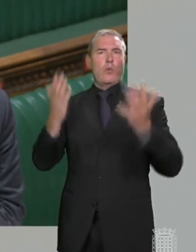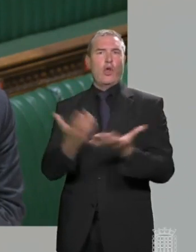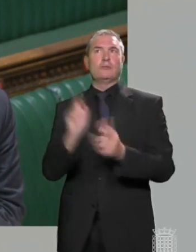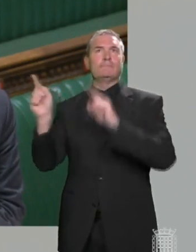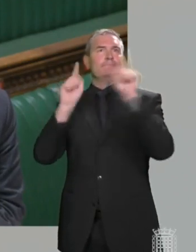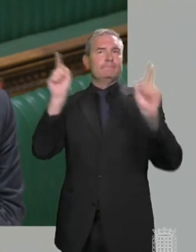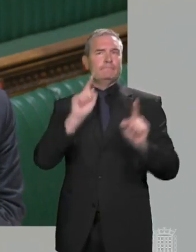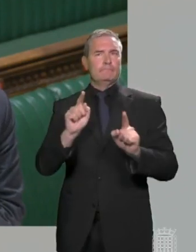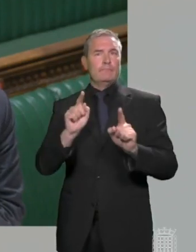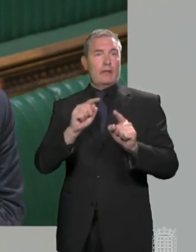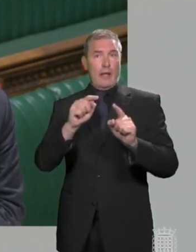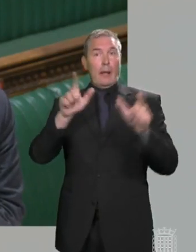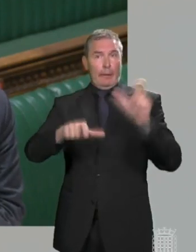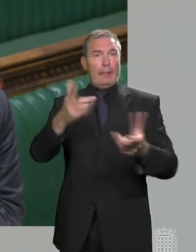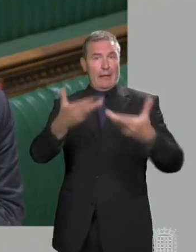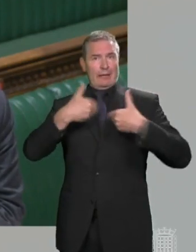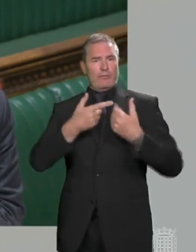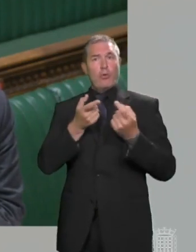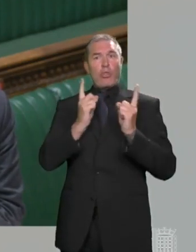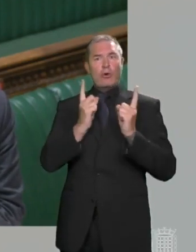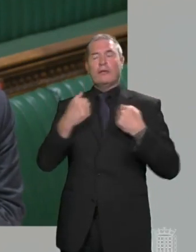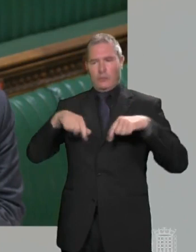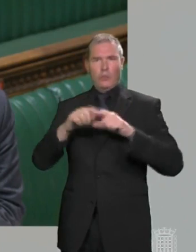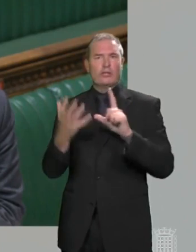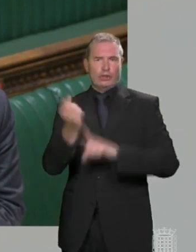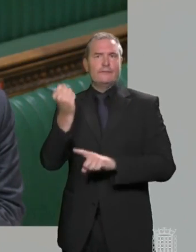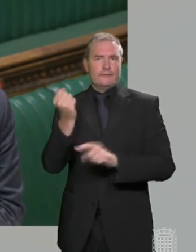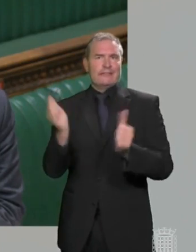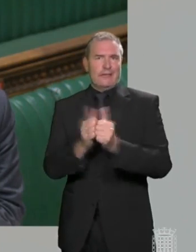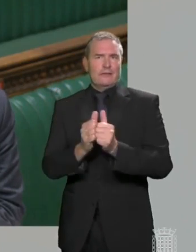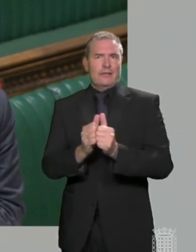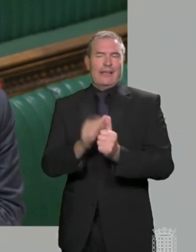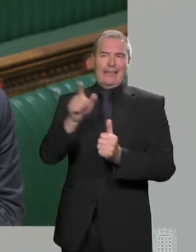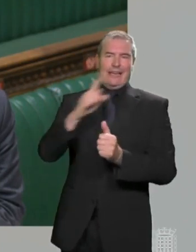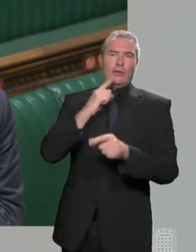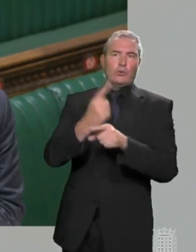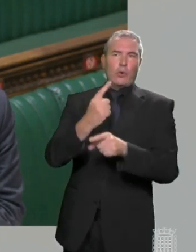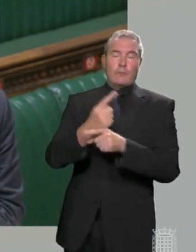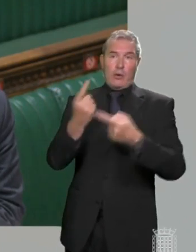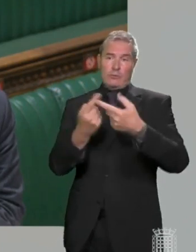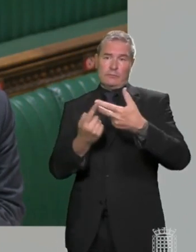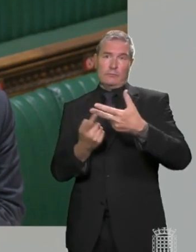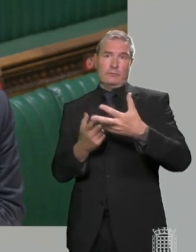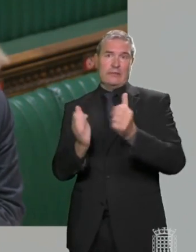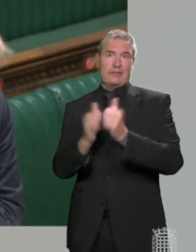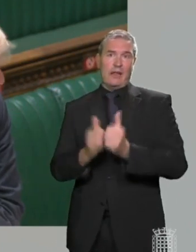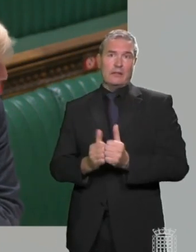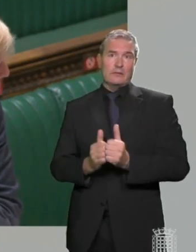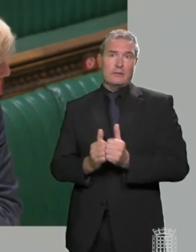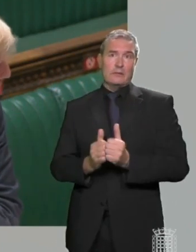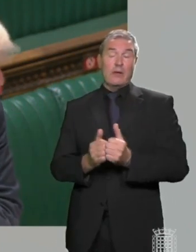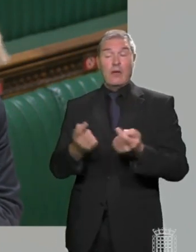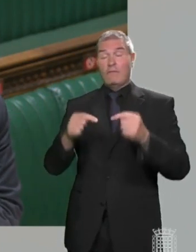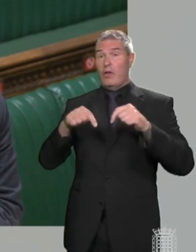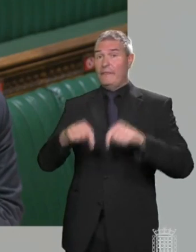And I believe they were totally right. He talks about tripe, Mr Speaker. Well, I can tell him that when it comes